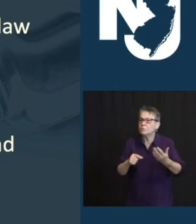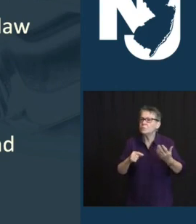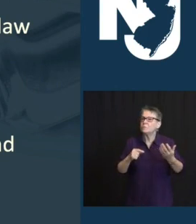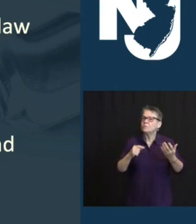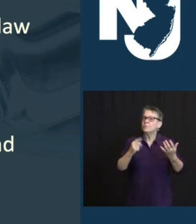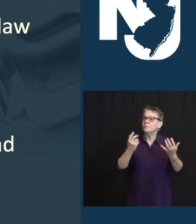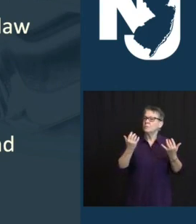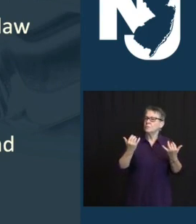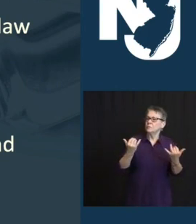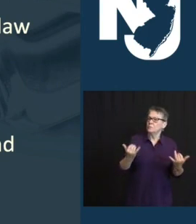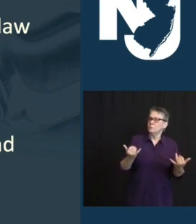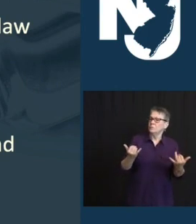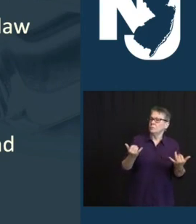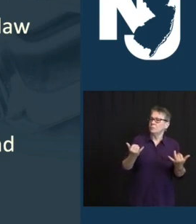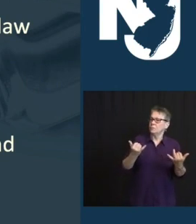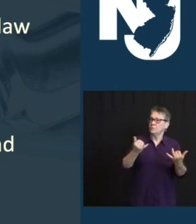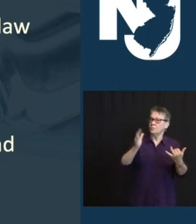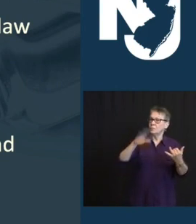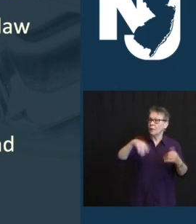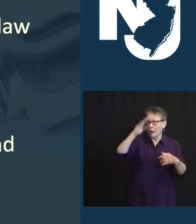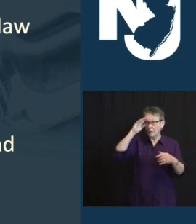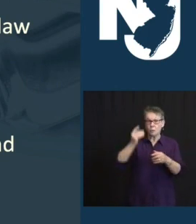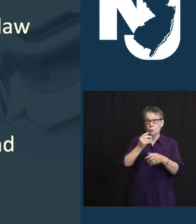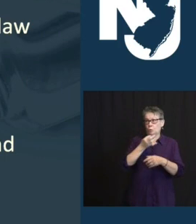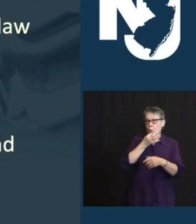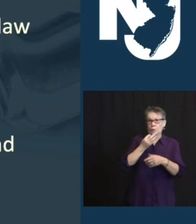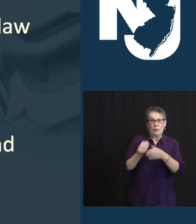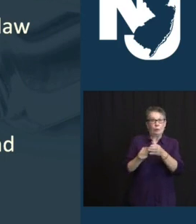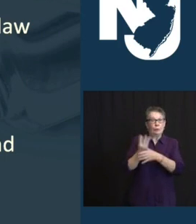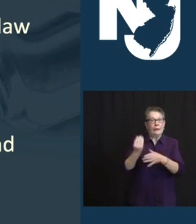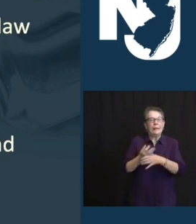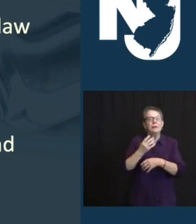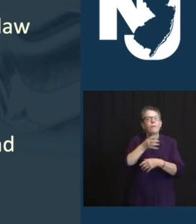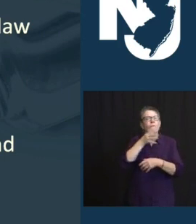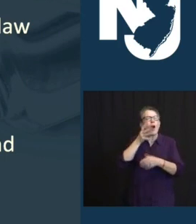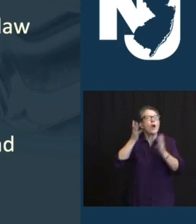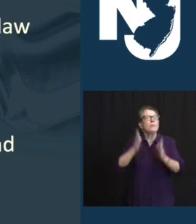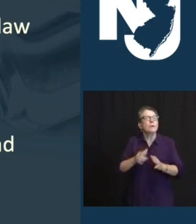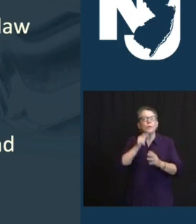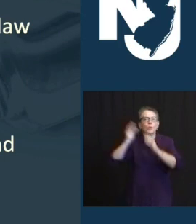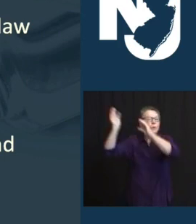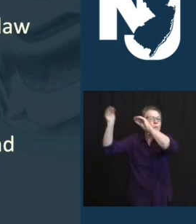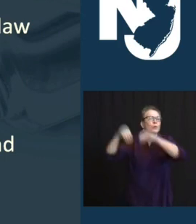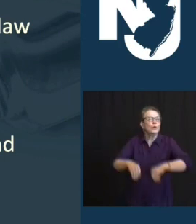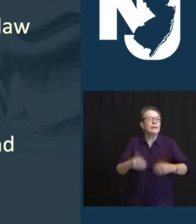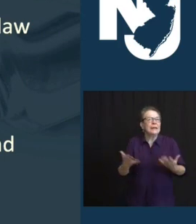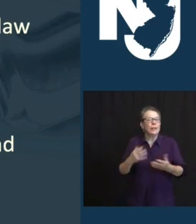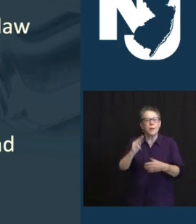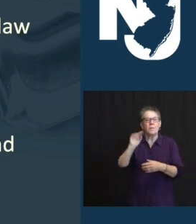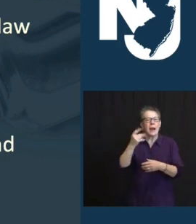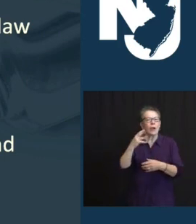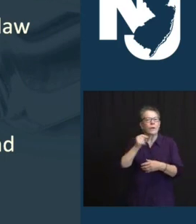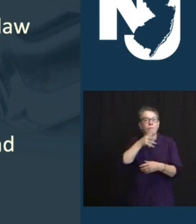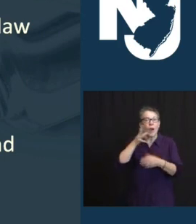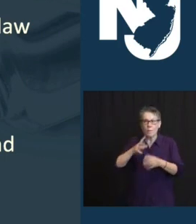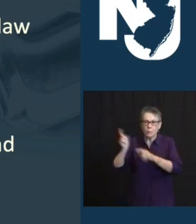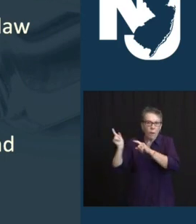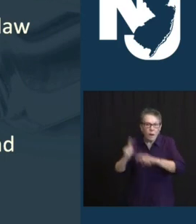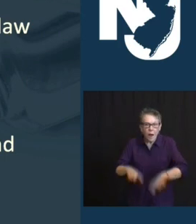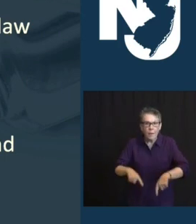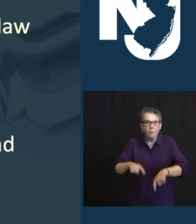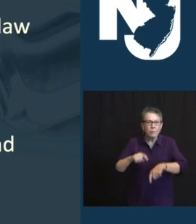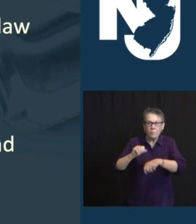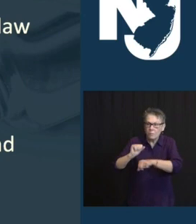IMPORTANT TO THEIR OPERATIONS, AND AS THOSE INDIVIDUALS ARRIVE IN STATE FROM MARCH 15TH ONWARD, THEY TOO WILL BE